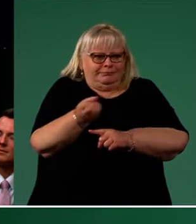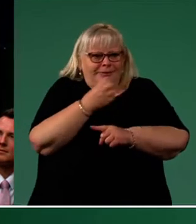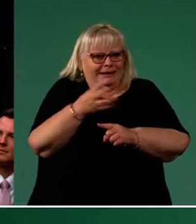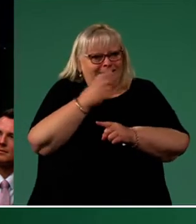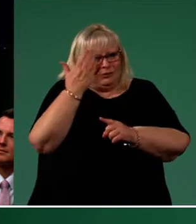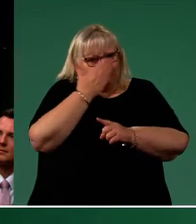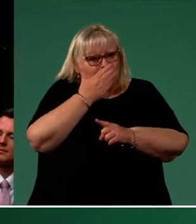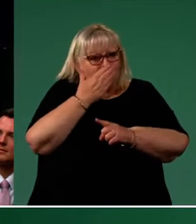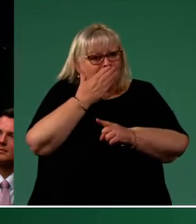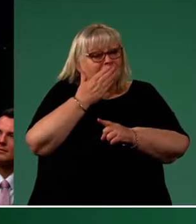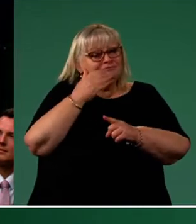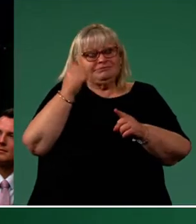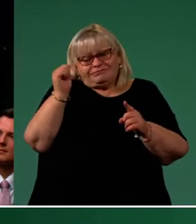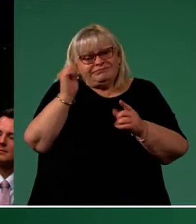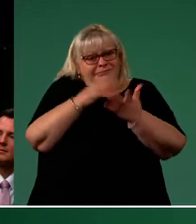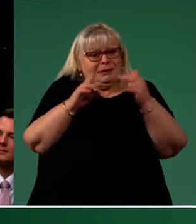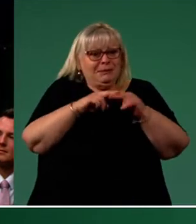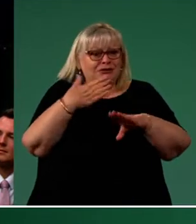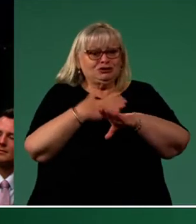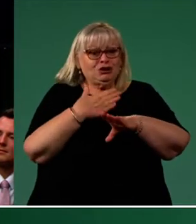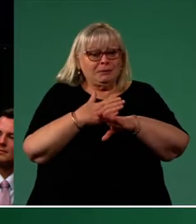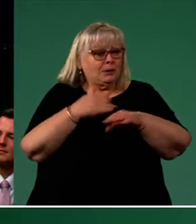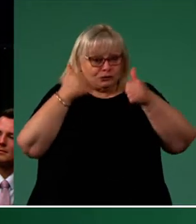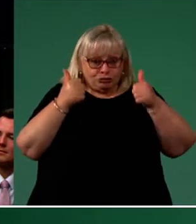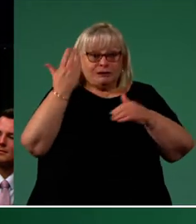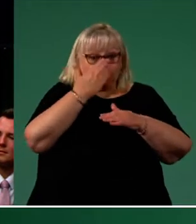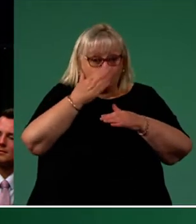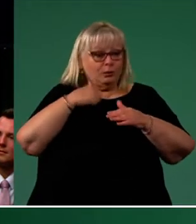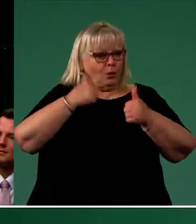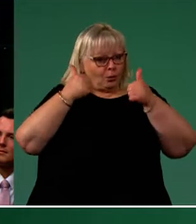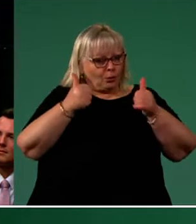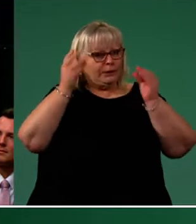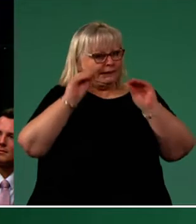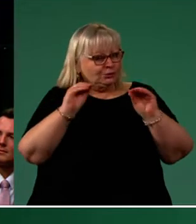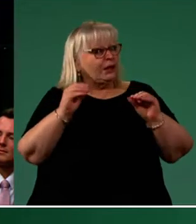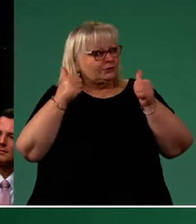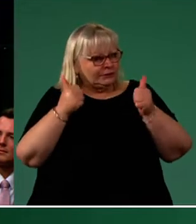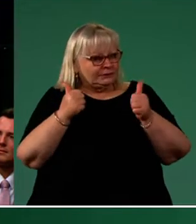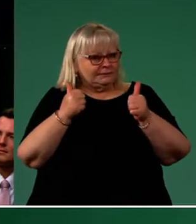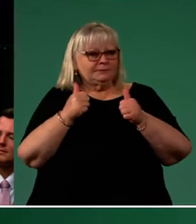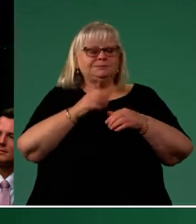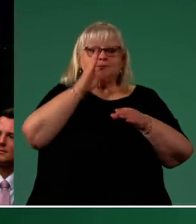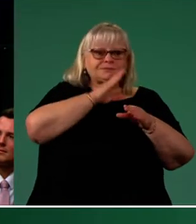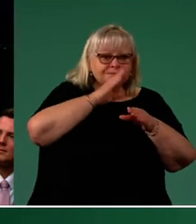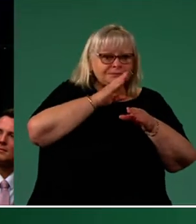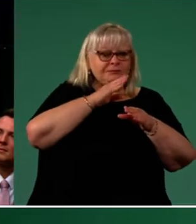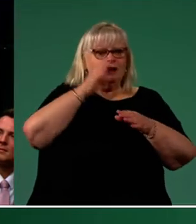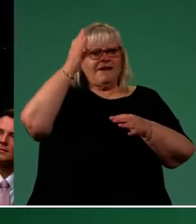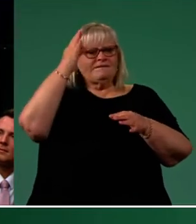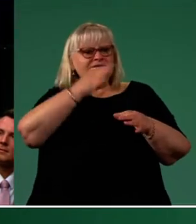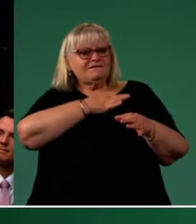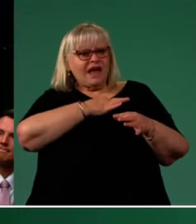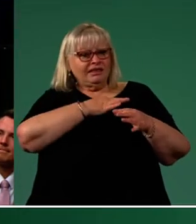them for doing it. That's what parents do. It was a great school and I received an excellent education. Private and faith-based education